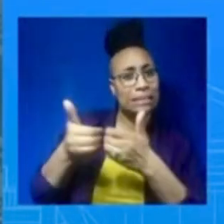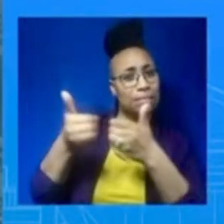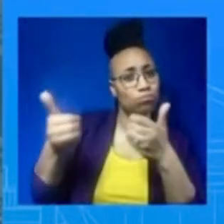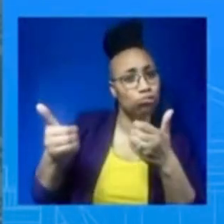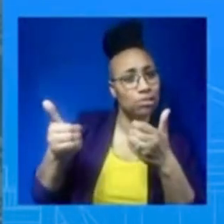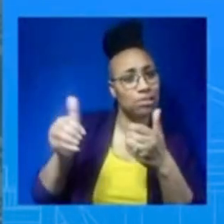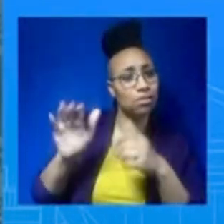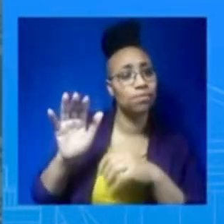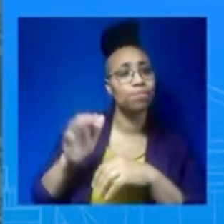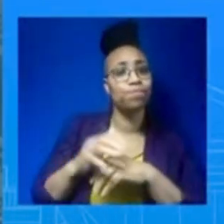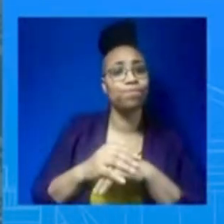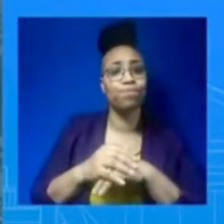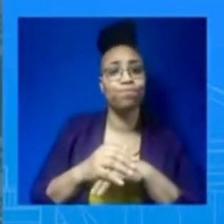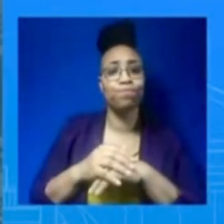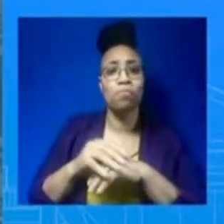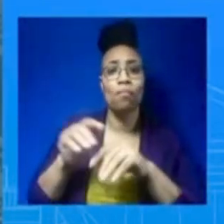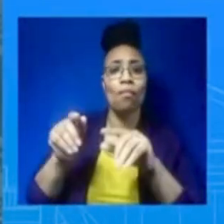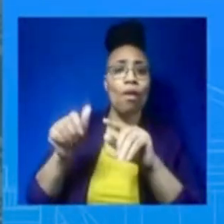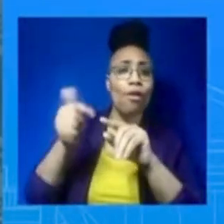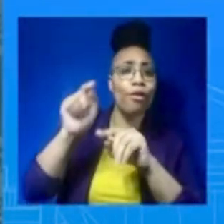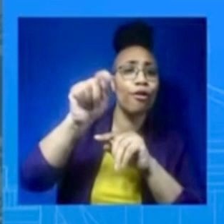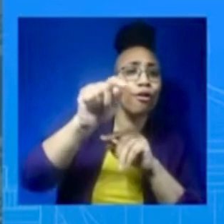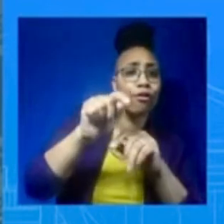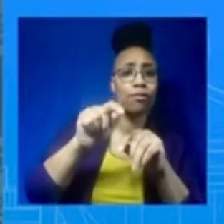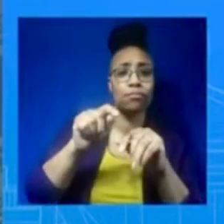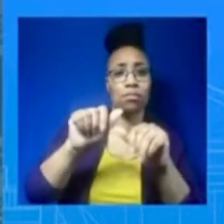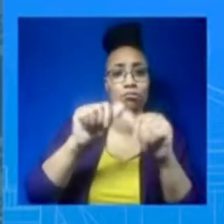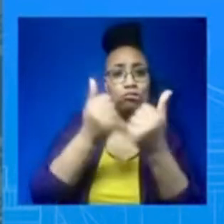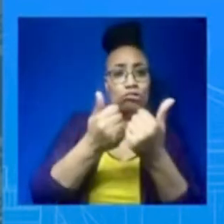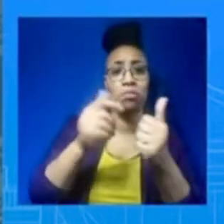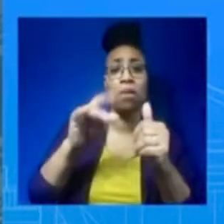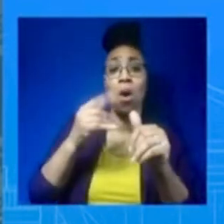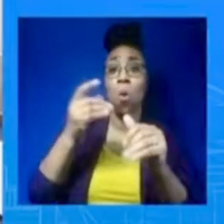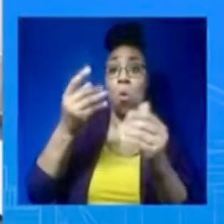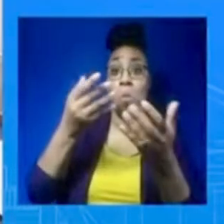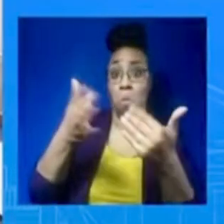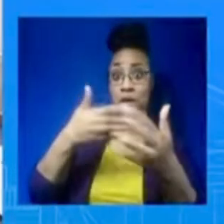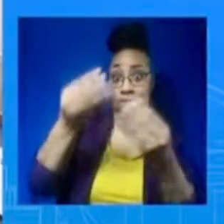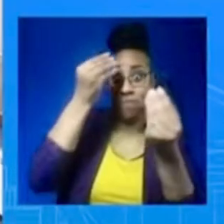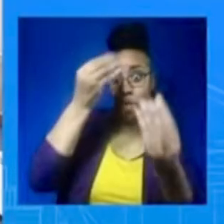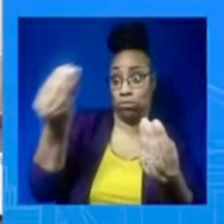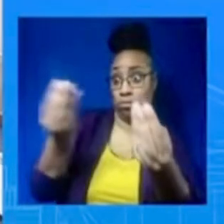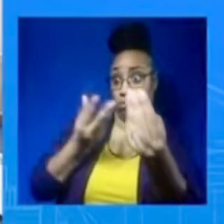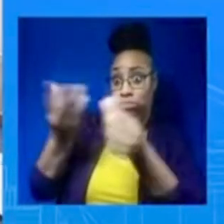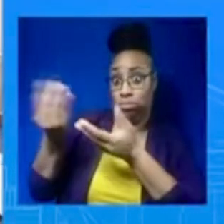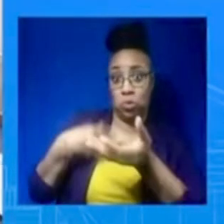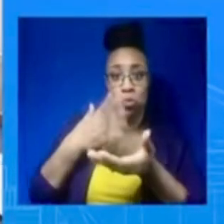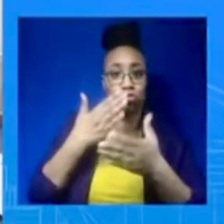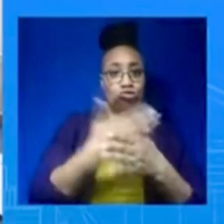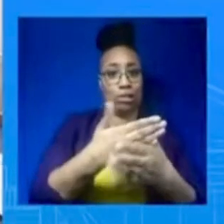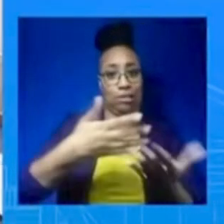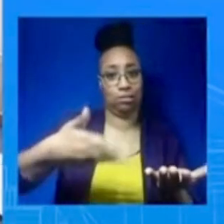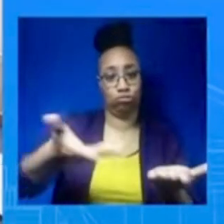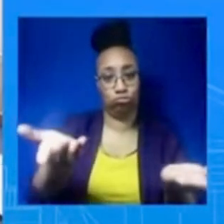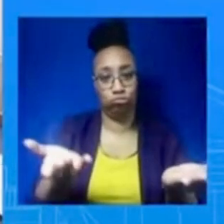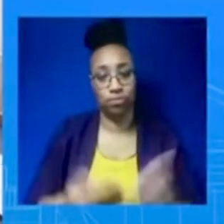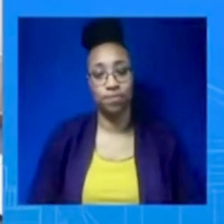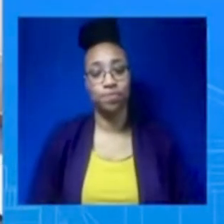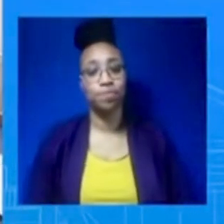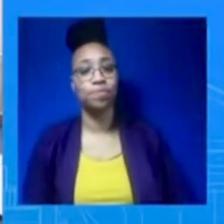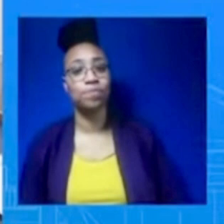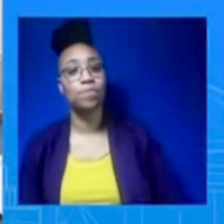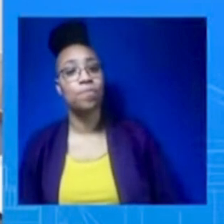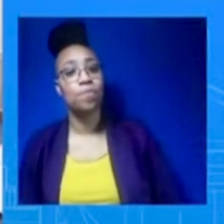will share that. Thanks, Karine. To follow up on that, both the CBC and KPAC have endorsed Julie Su to officially